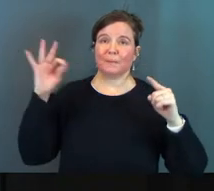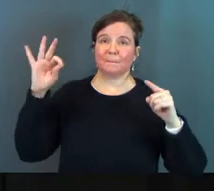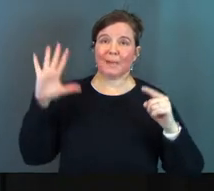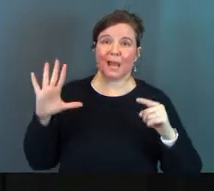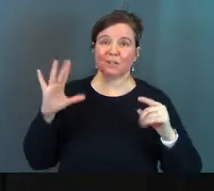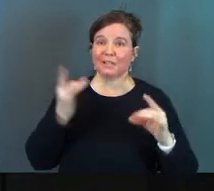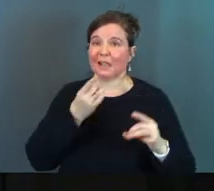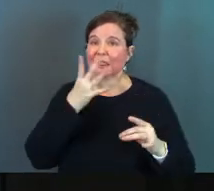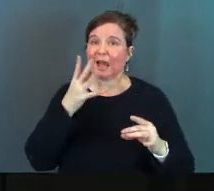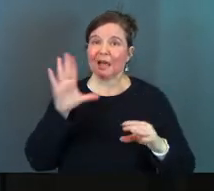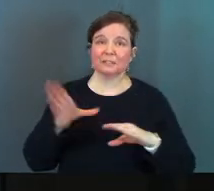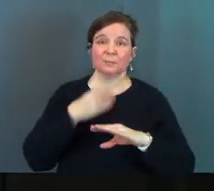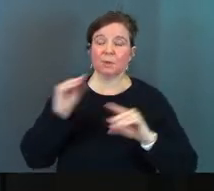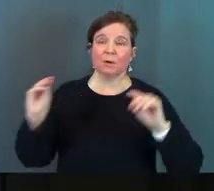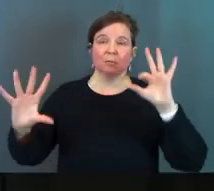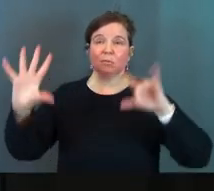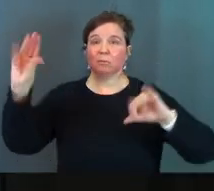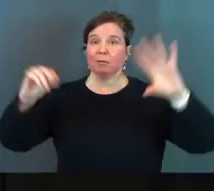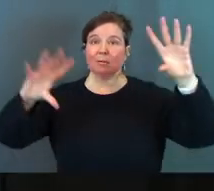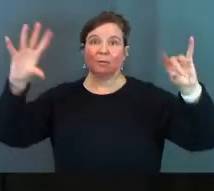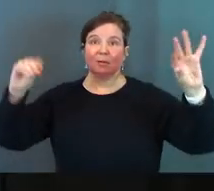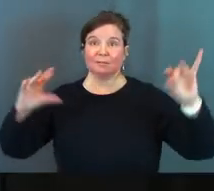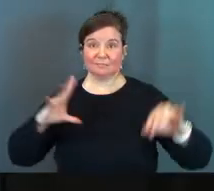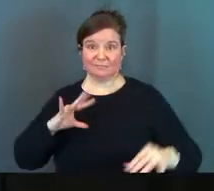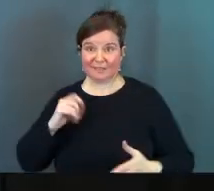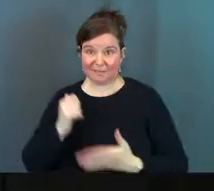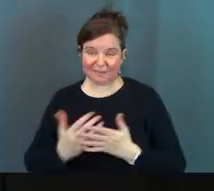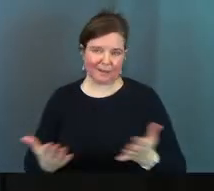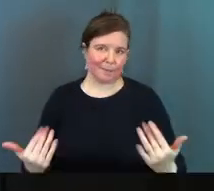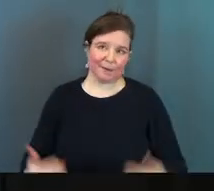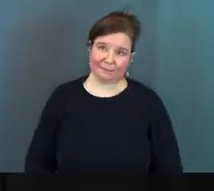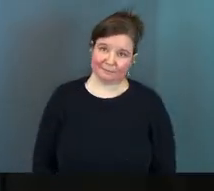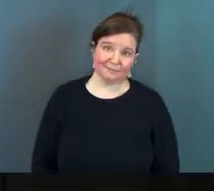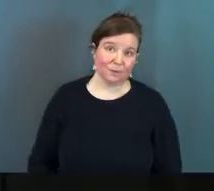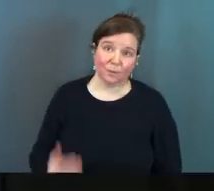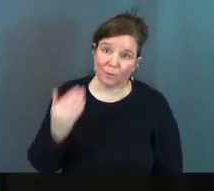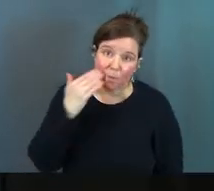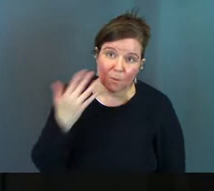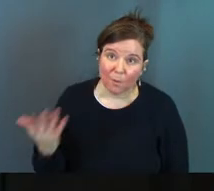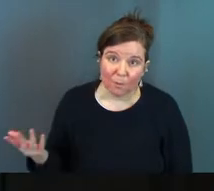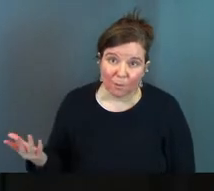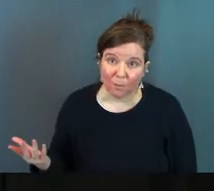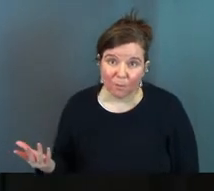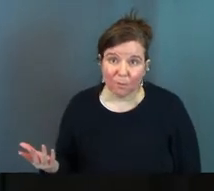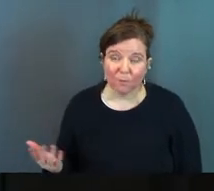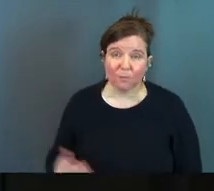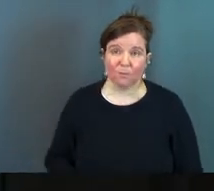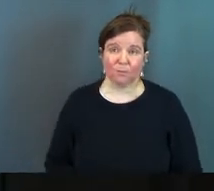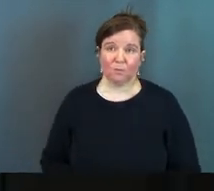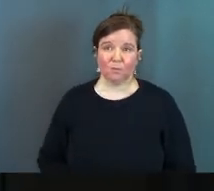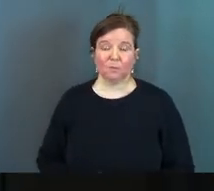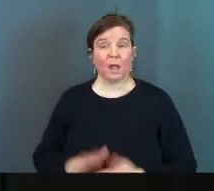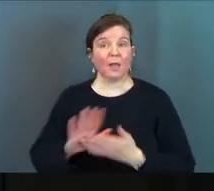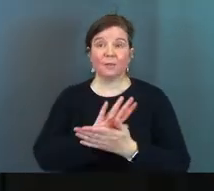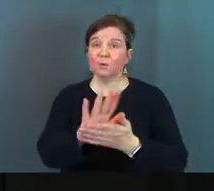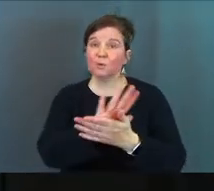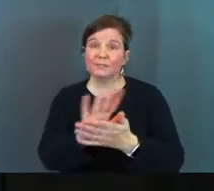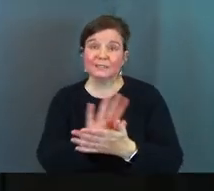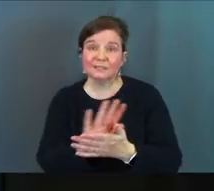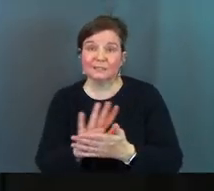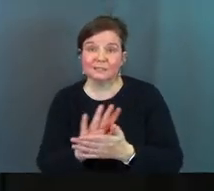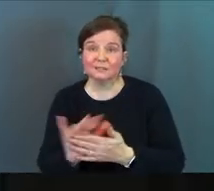and music amen come on come on we know and the movies